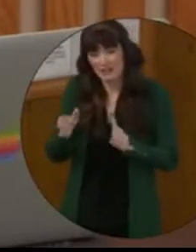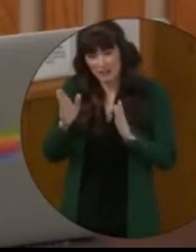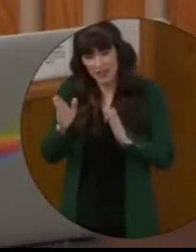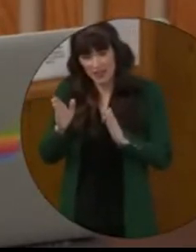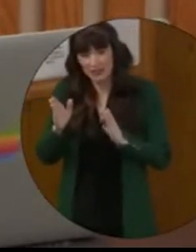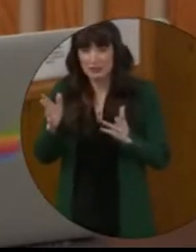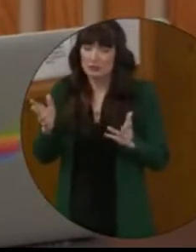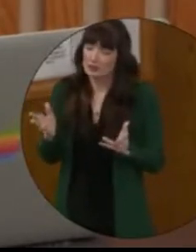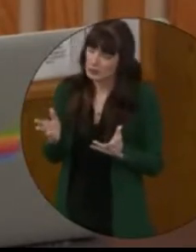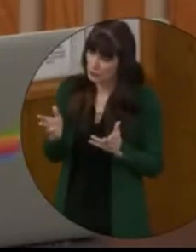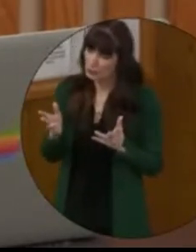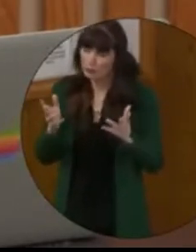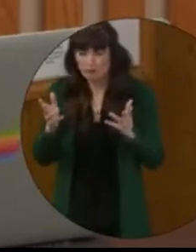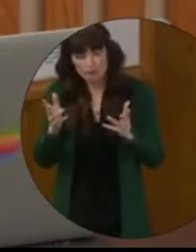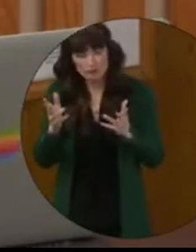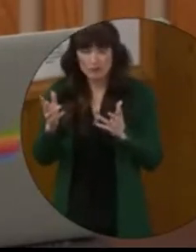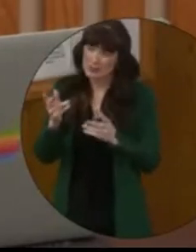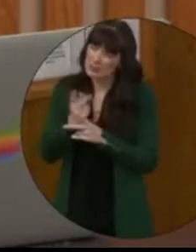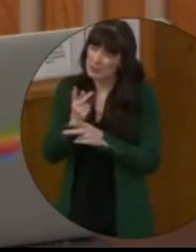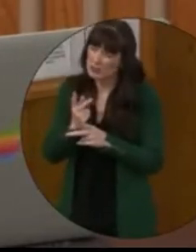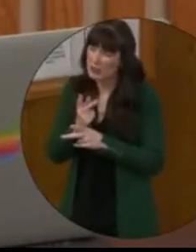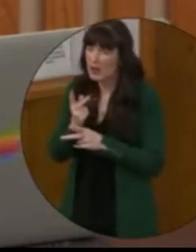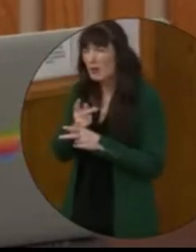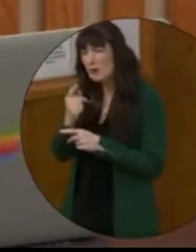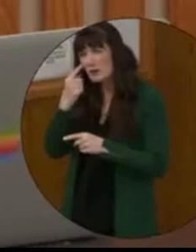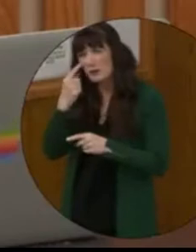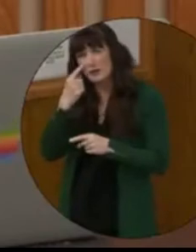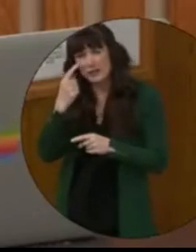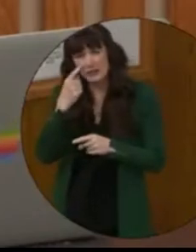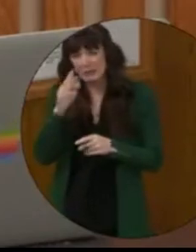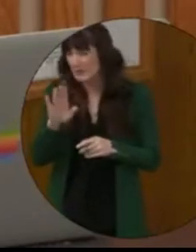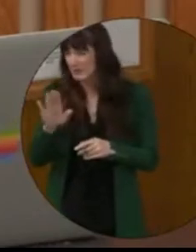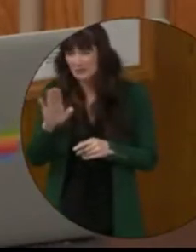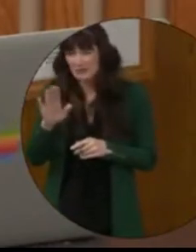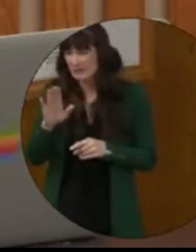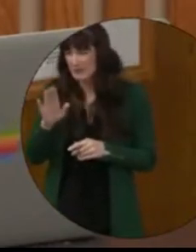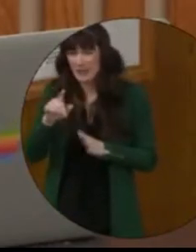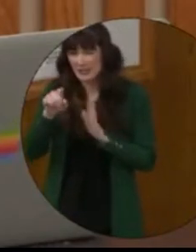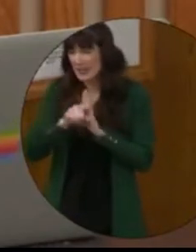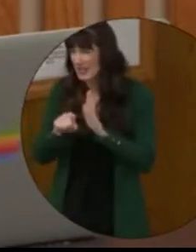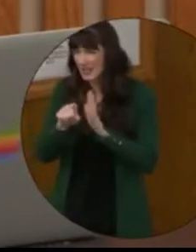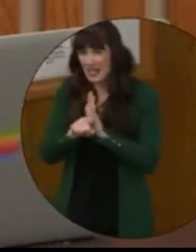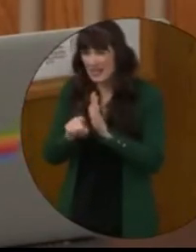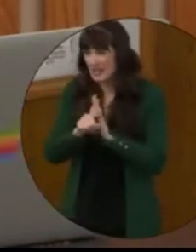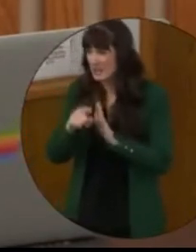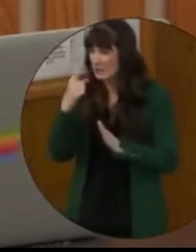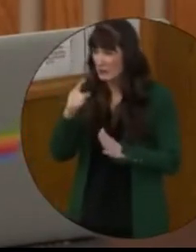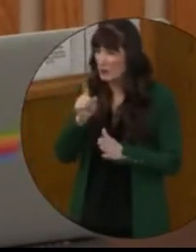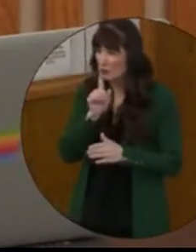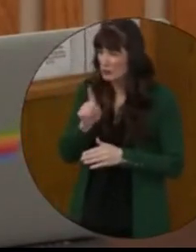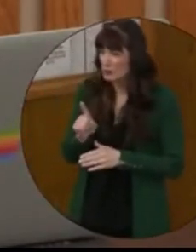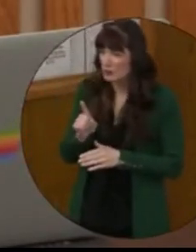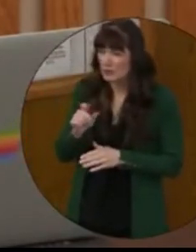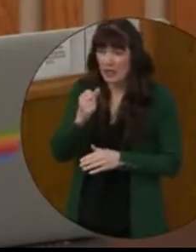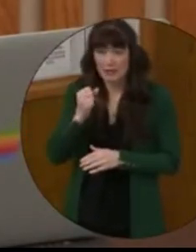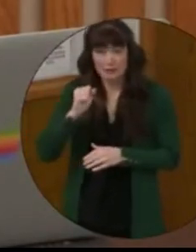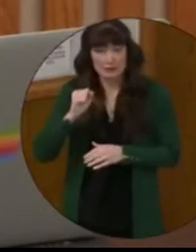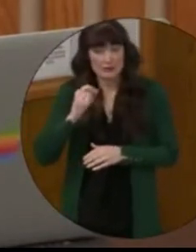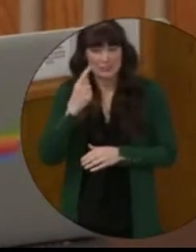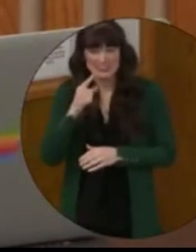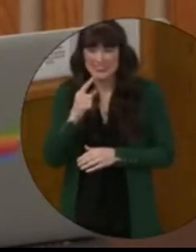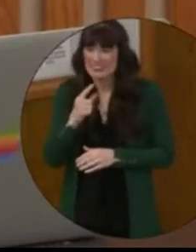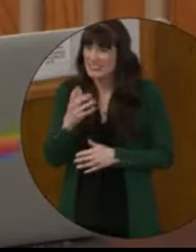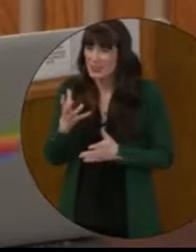to fill in gaps of information that have been detrimental to the truth. I resisted the urge to go public with this for the